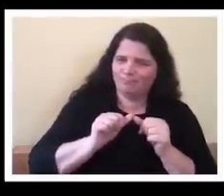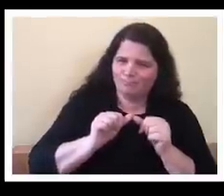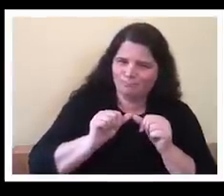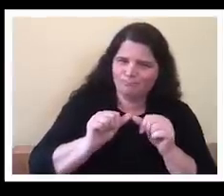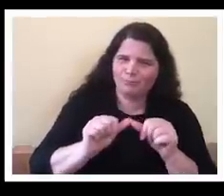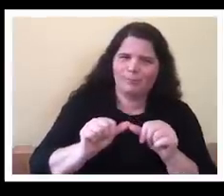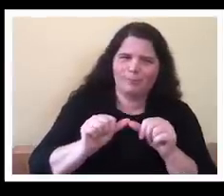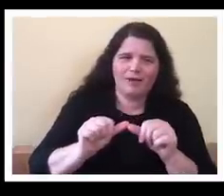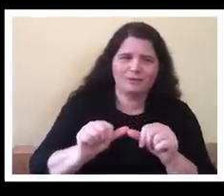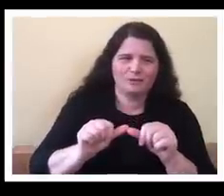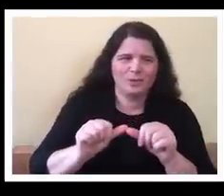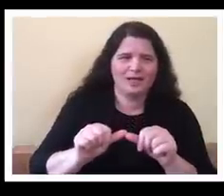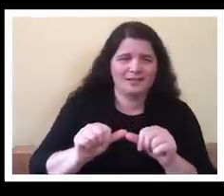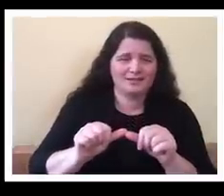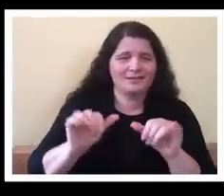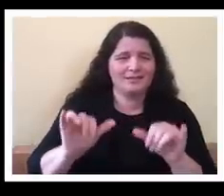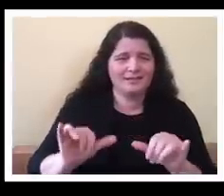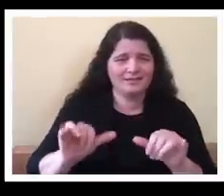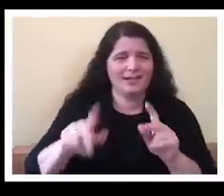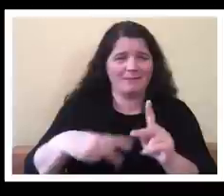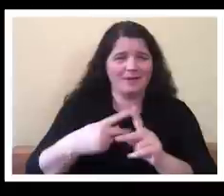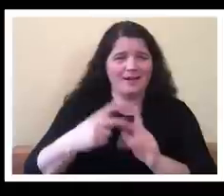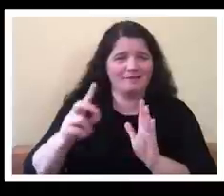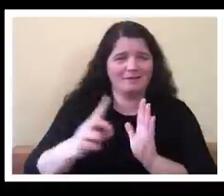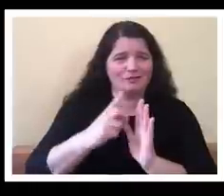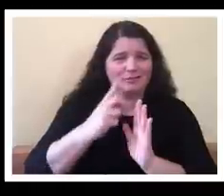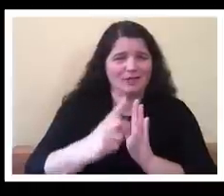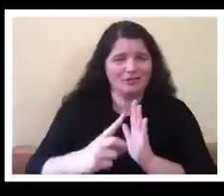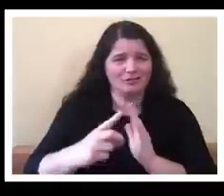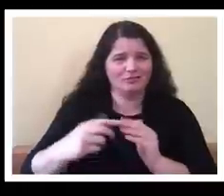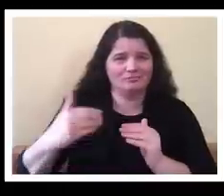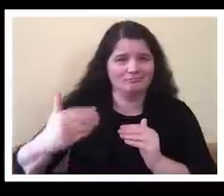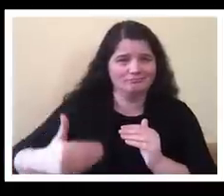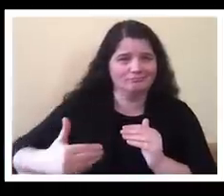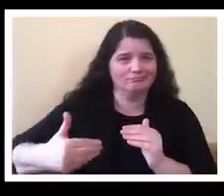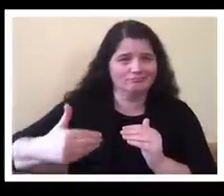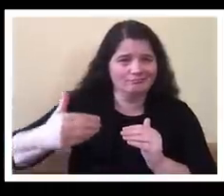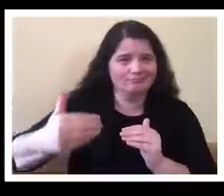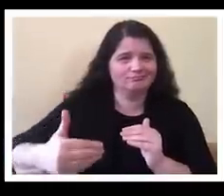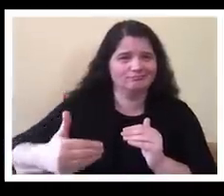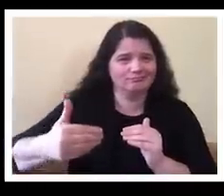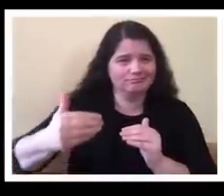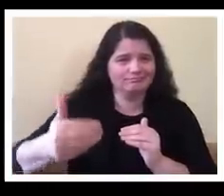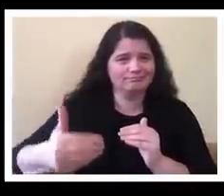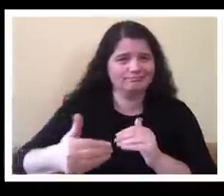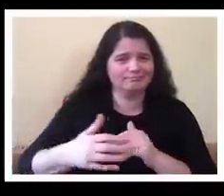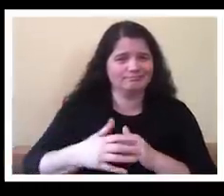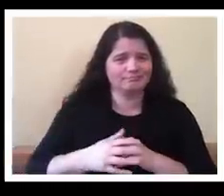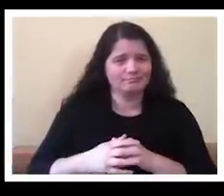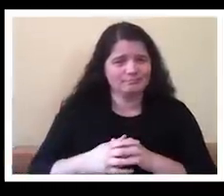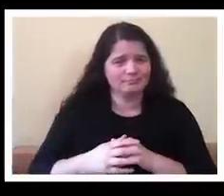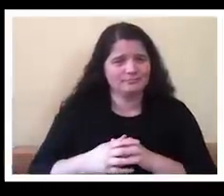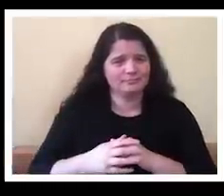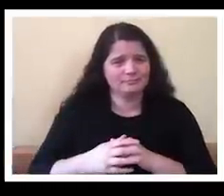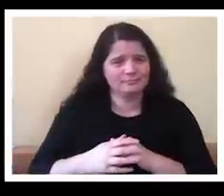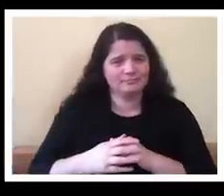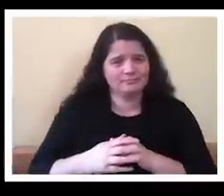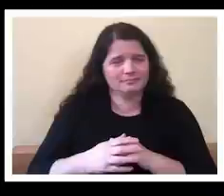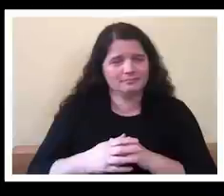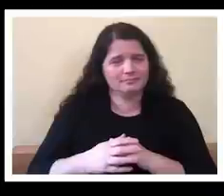discrimination because it says